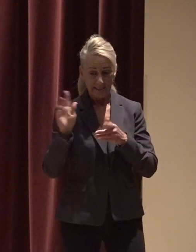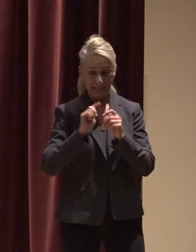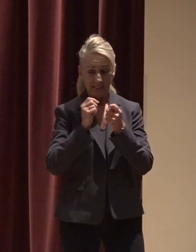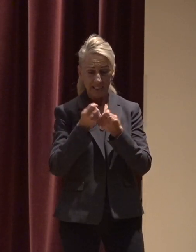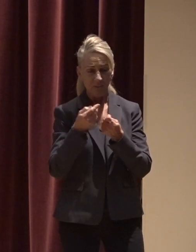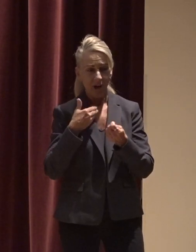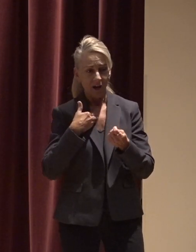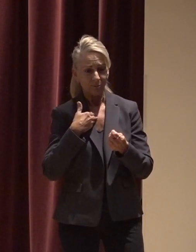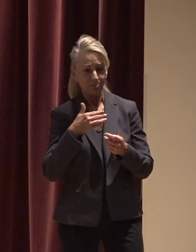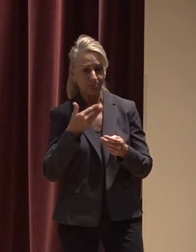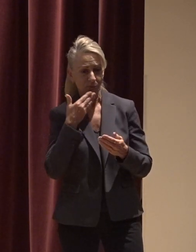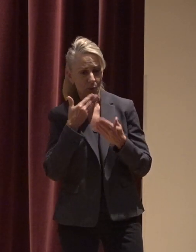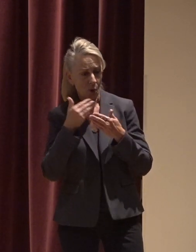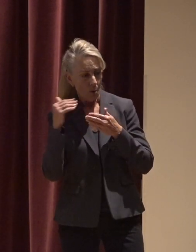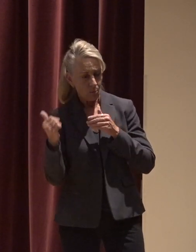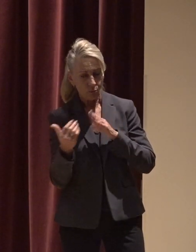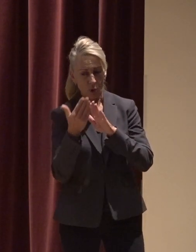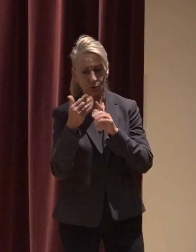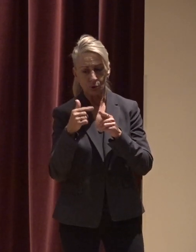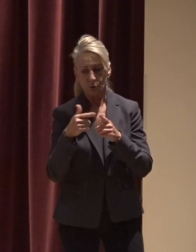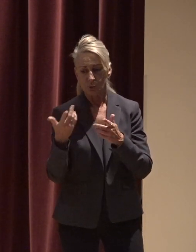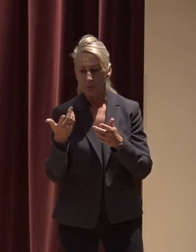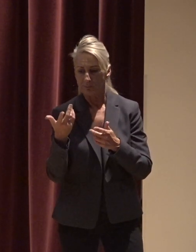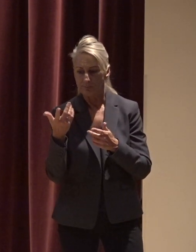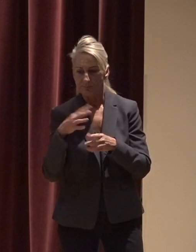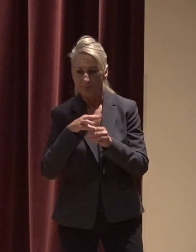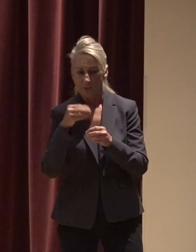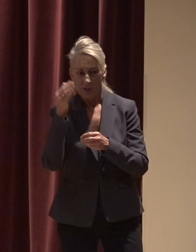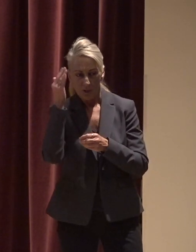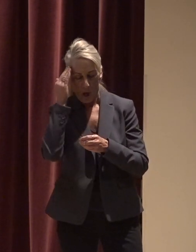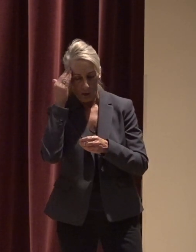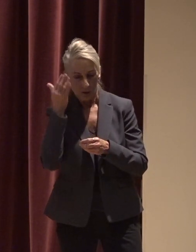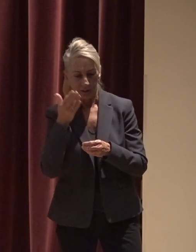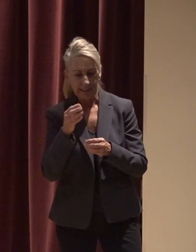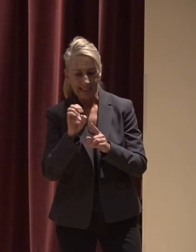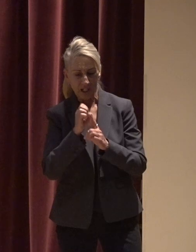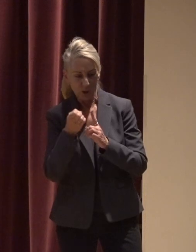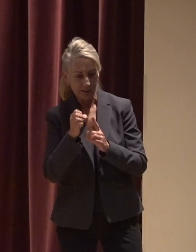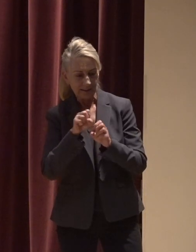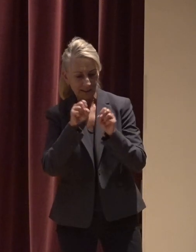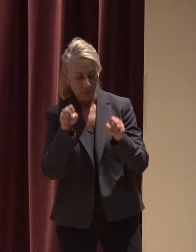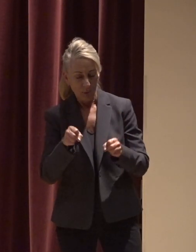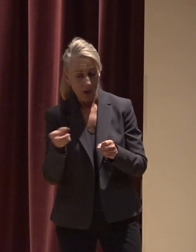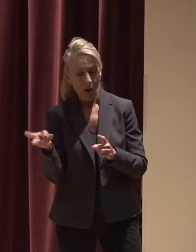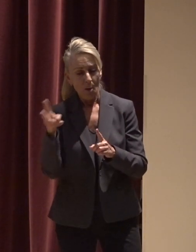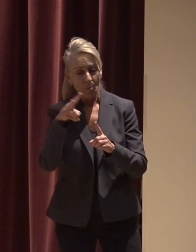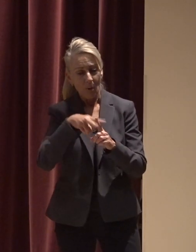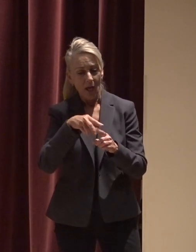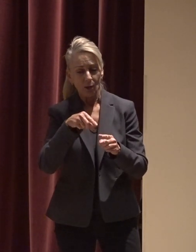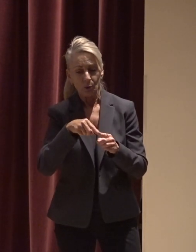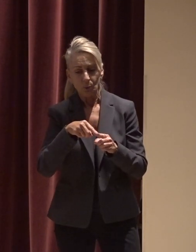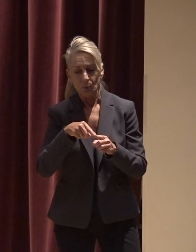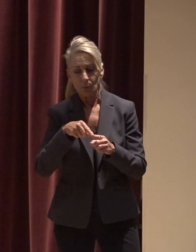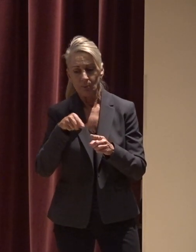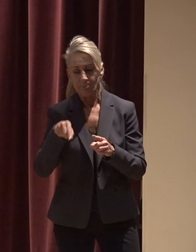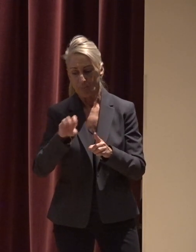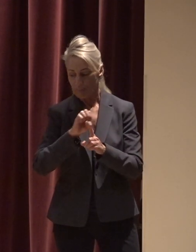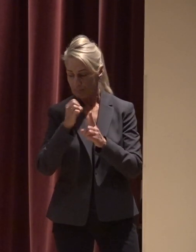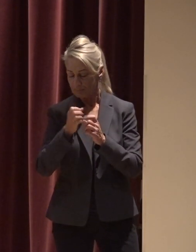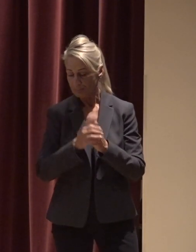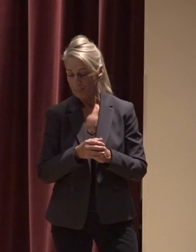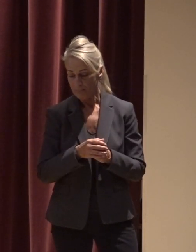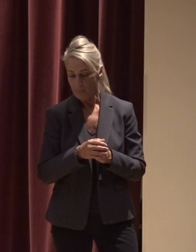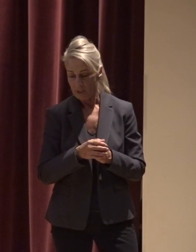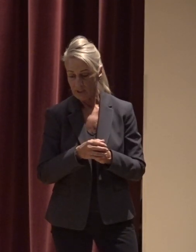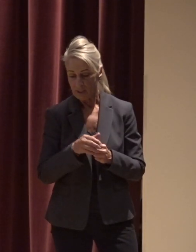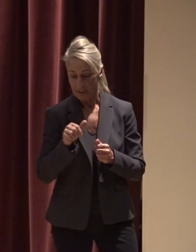approach to stormwater management combining knowledge of natural ecosystem services and applying it to the built environment it is